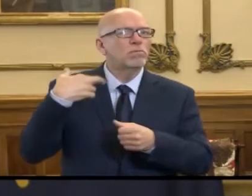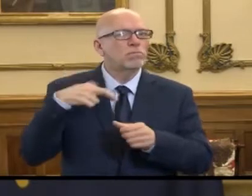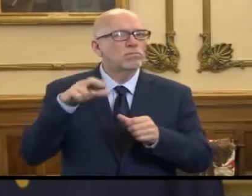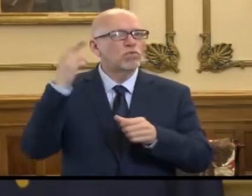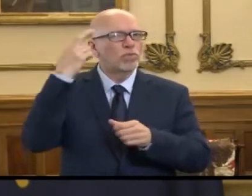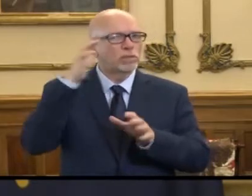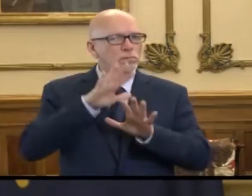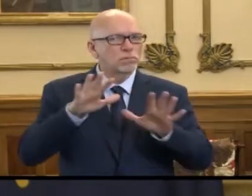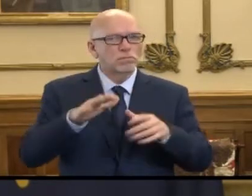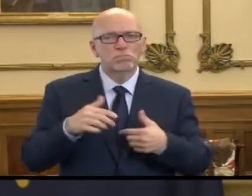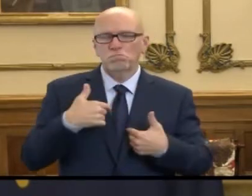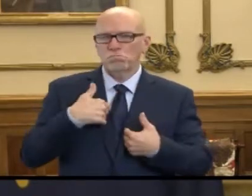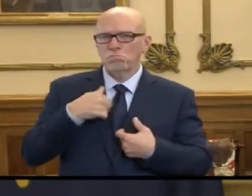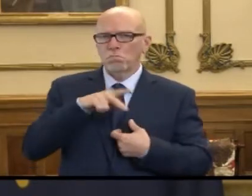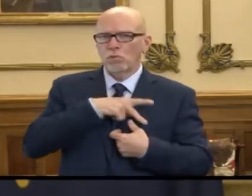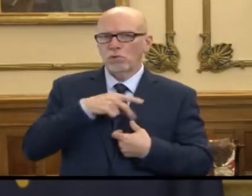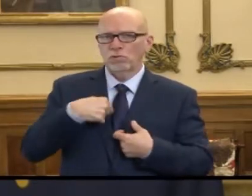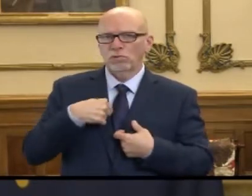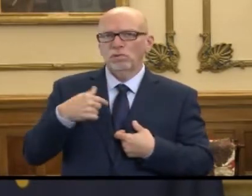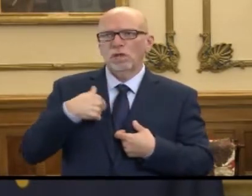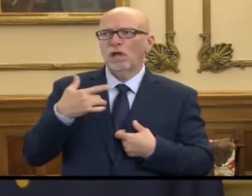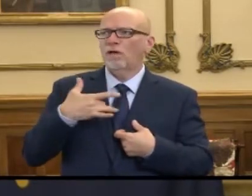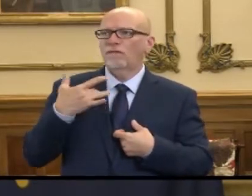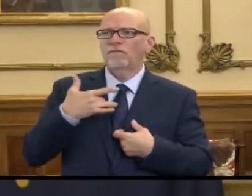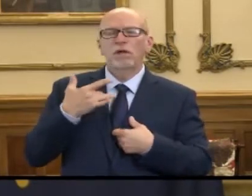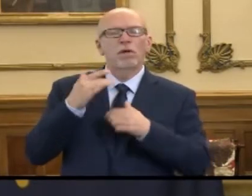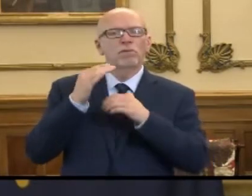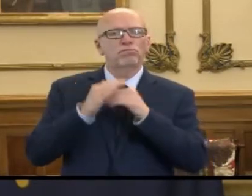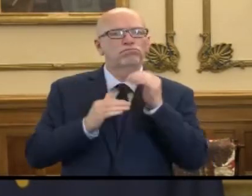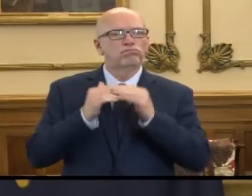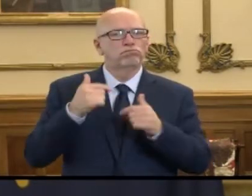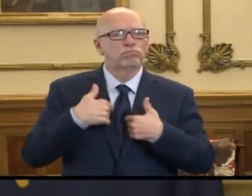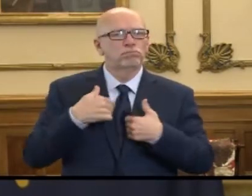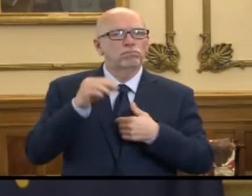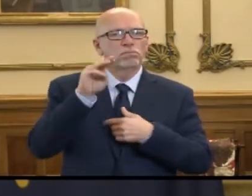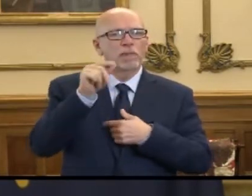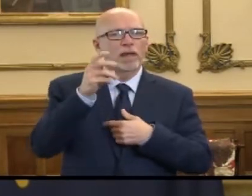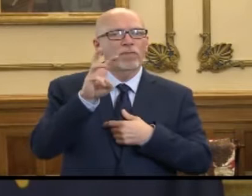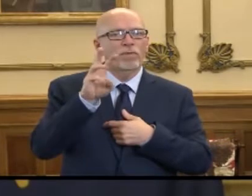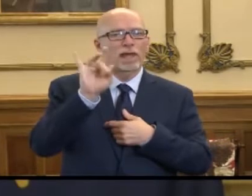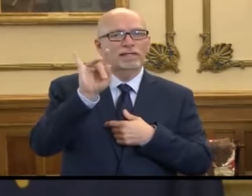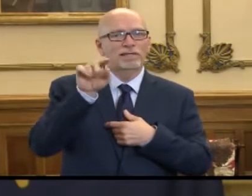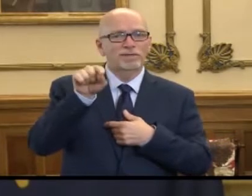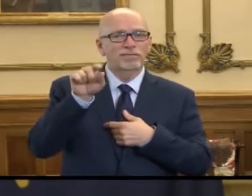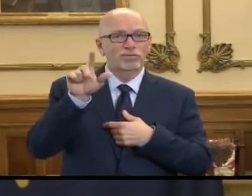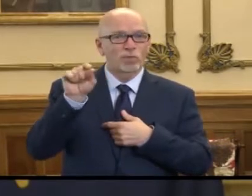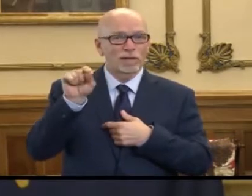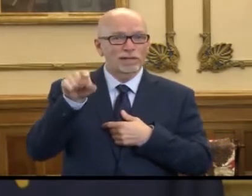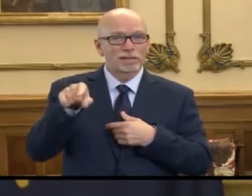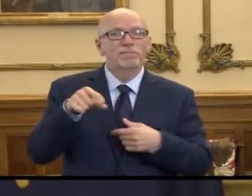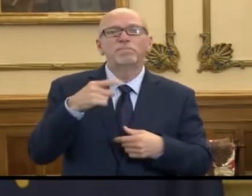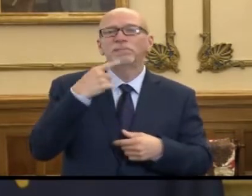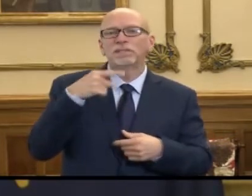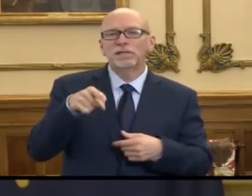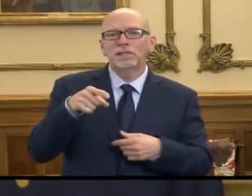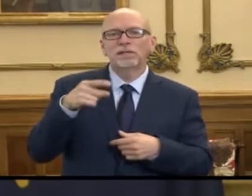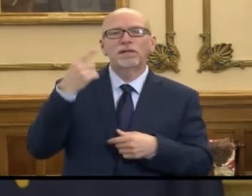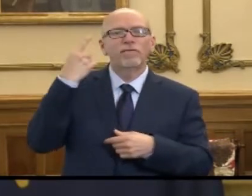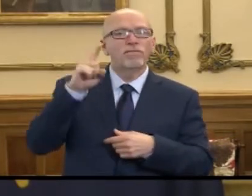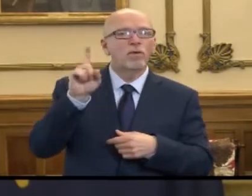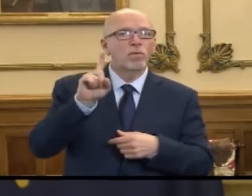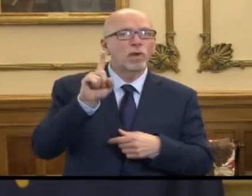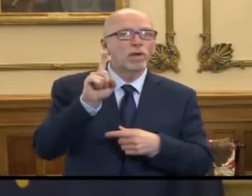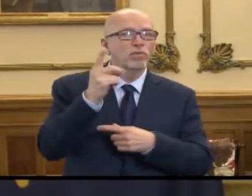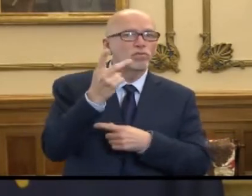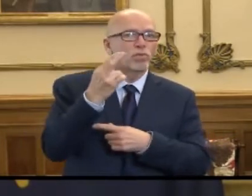personally comforted by the fact that in Matthew 18, 20, it says, For where two or